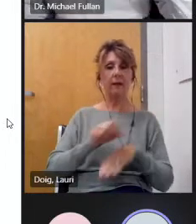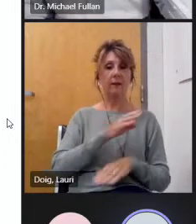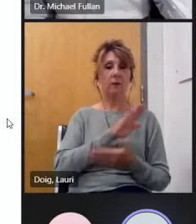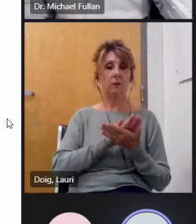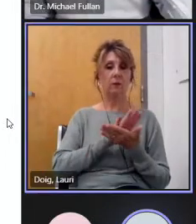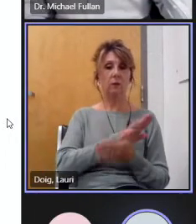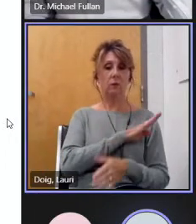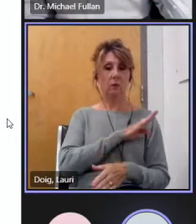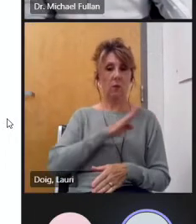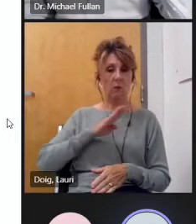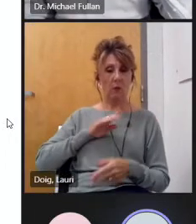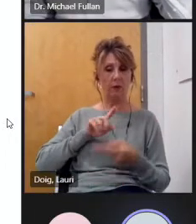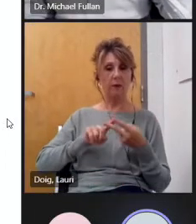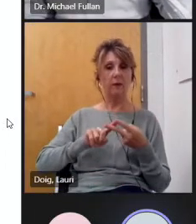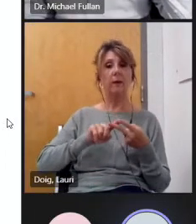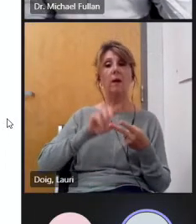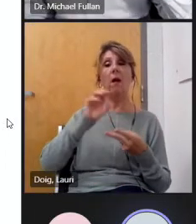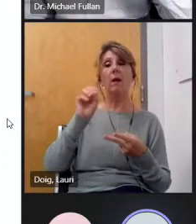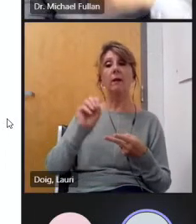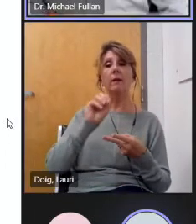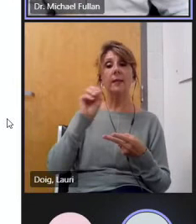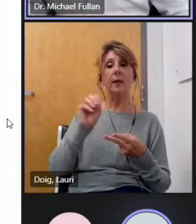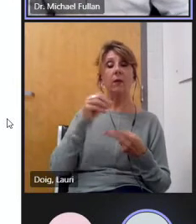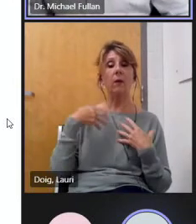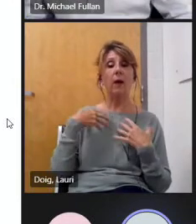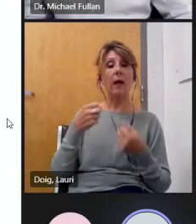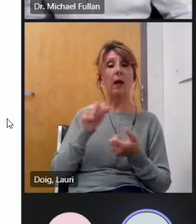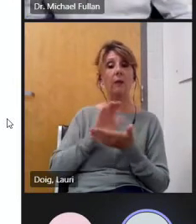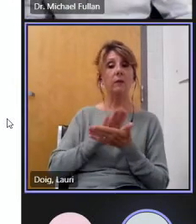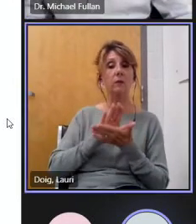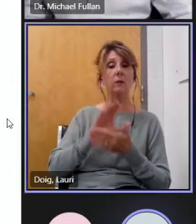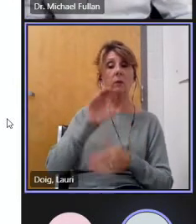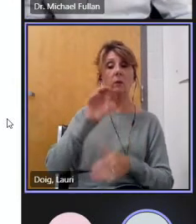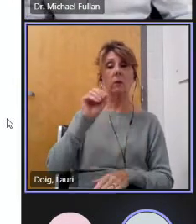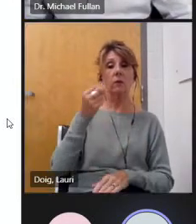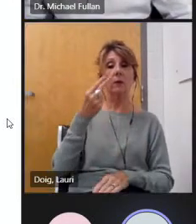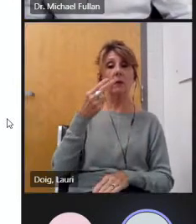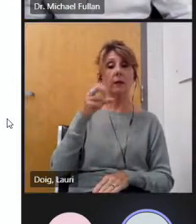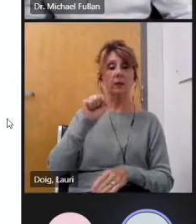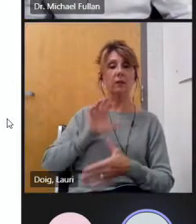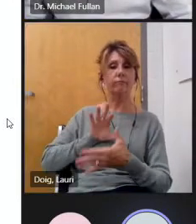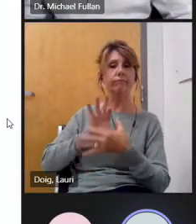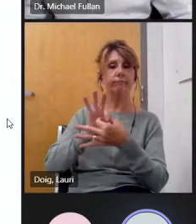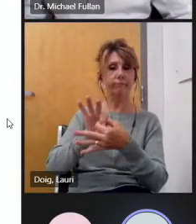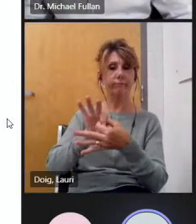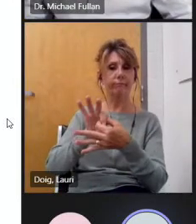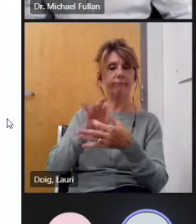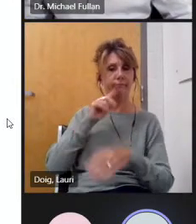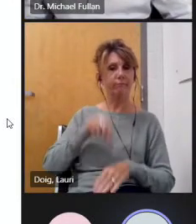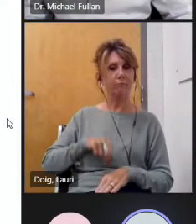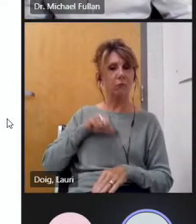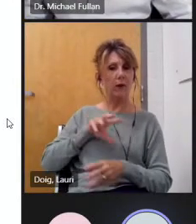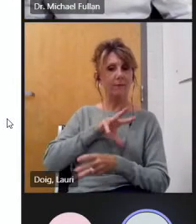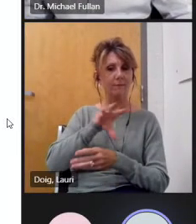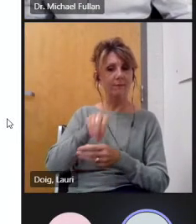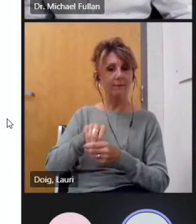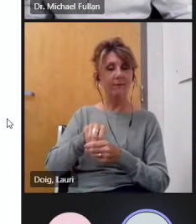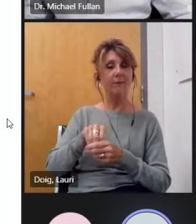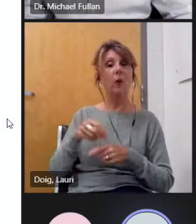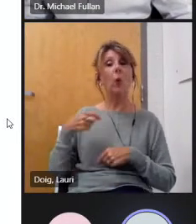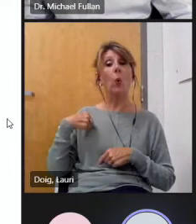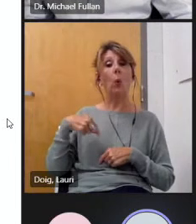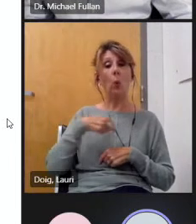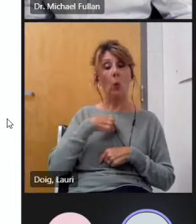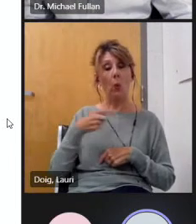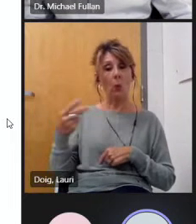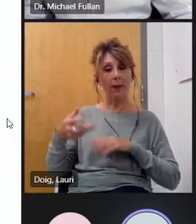healthy schools coalition we partner together to bring michael fullen we're so excited to have michael michael